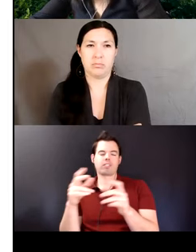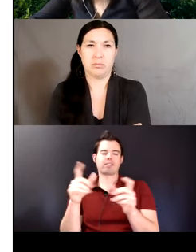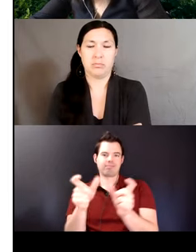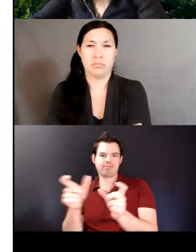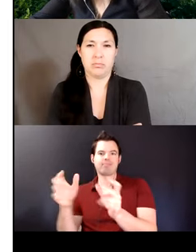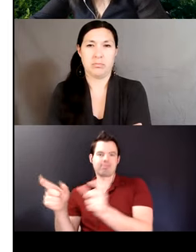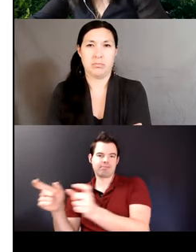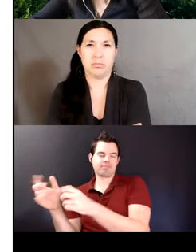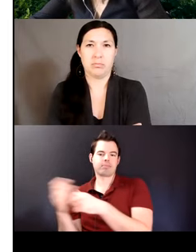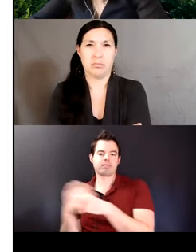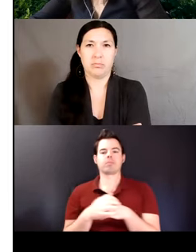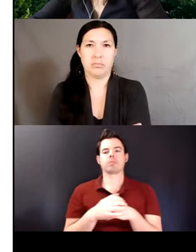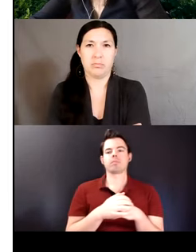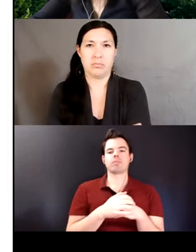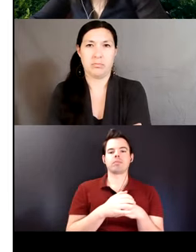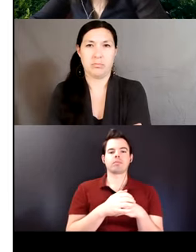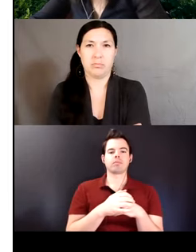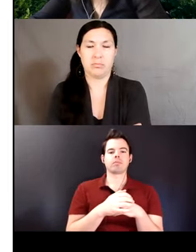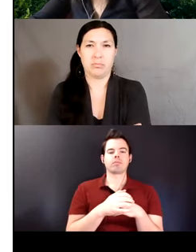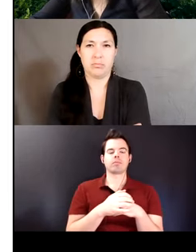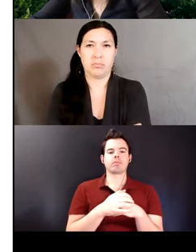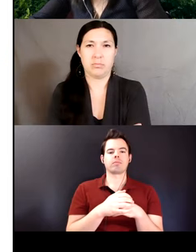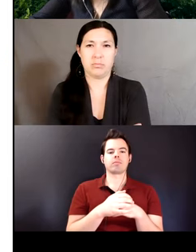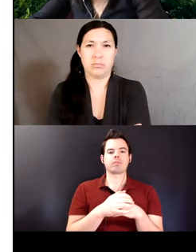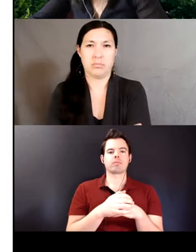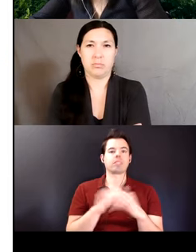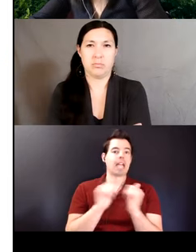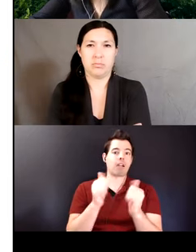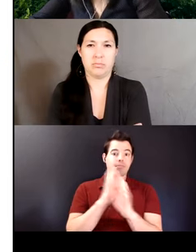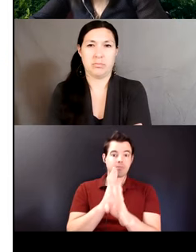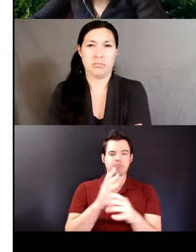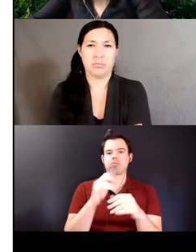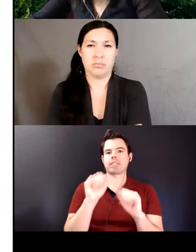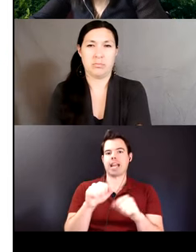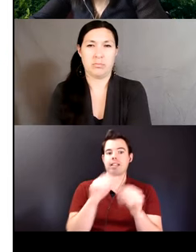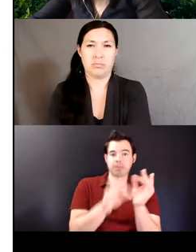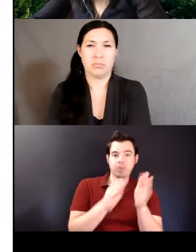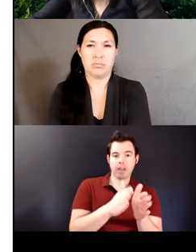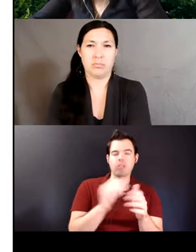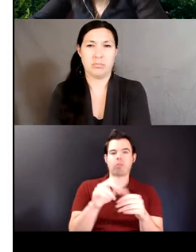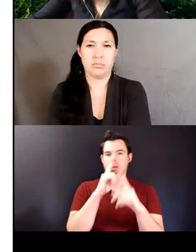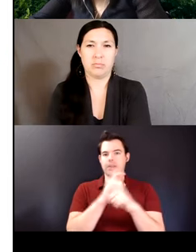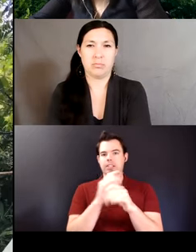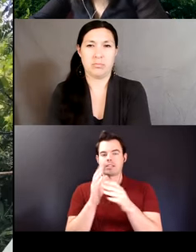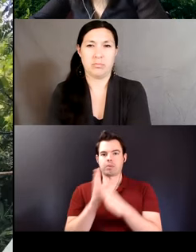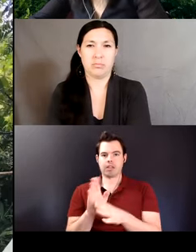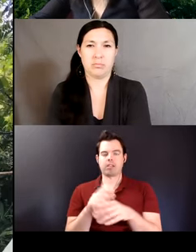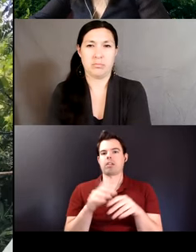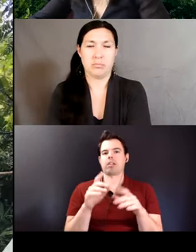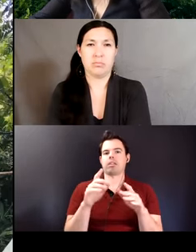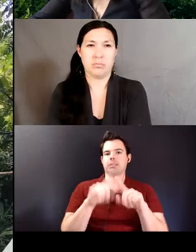simplex or complex the differences between monolinguals and bilinguals are visible as we can see